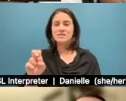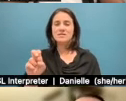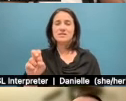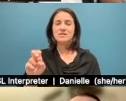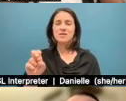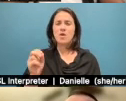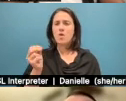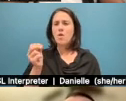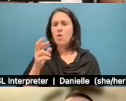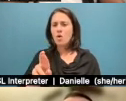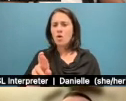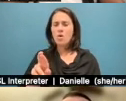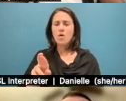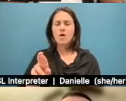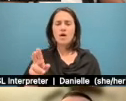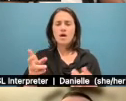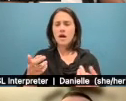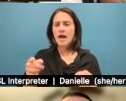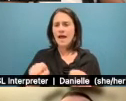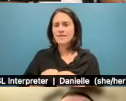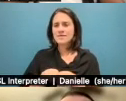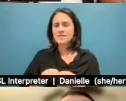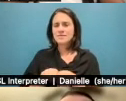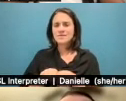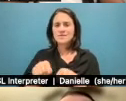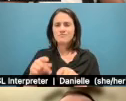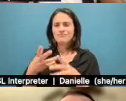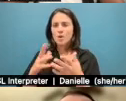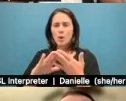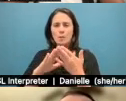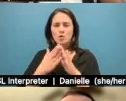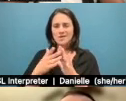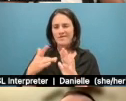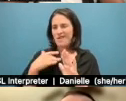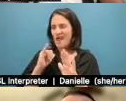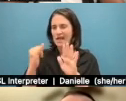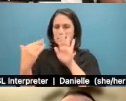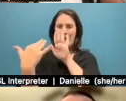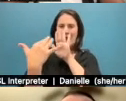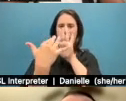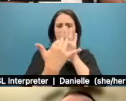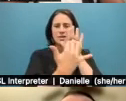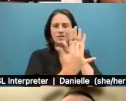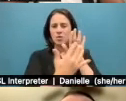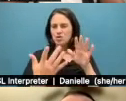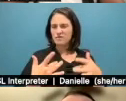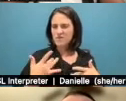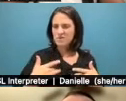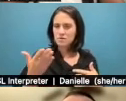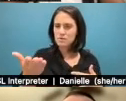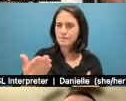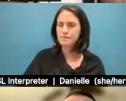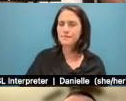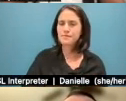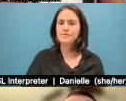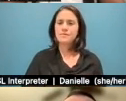simply as a community to be studied and sort of extracted from? If you can talk a